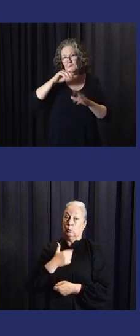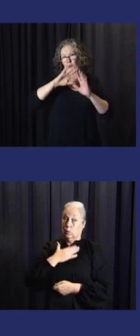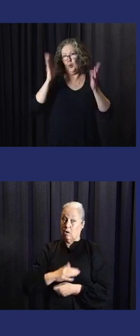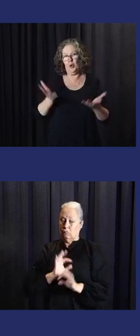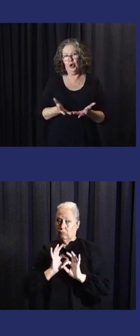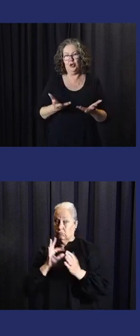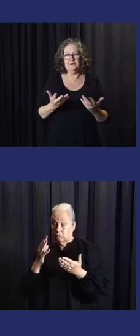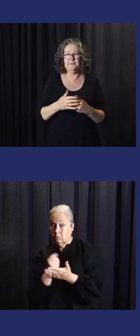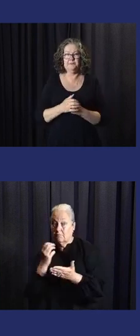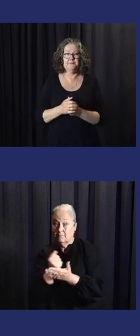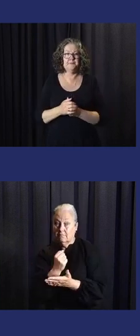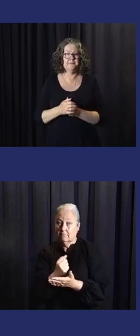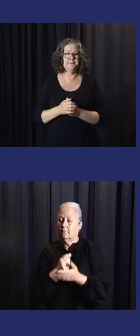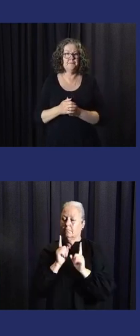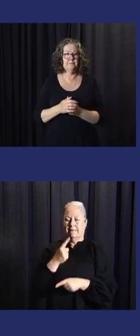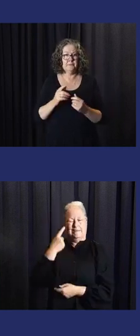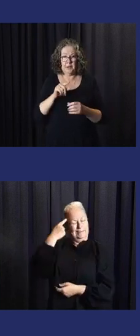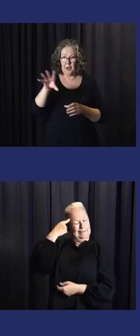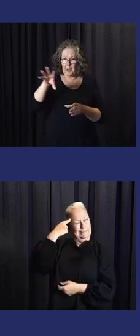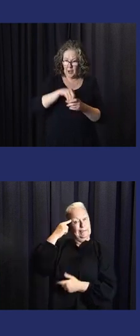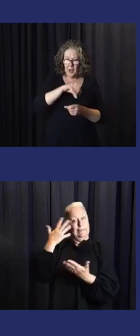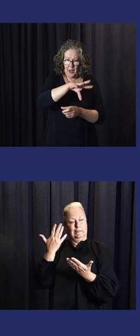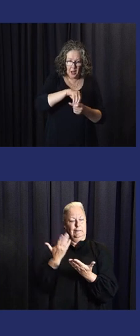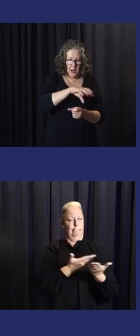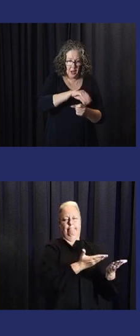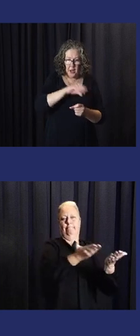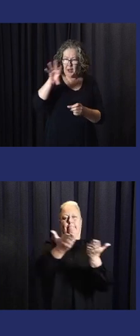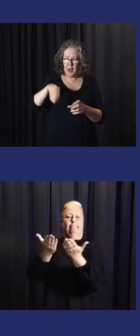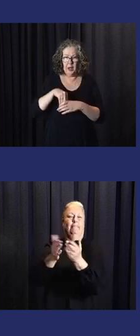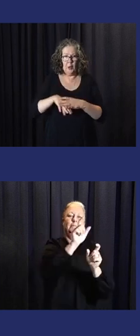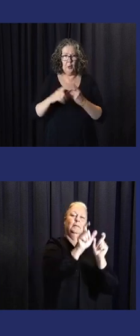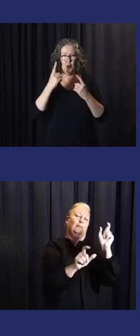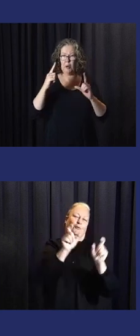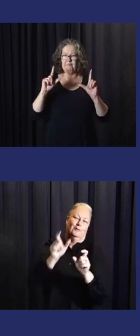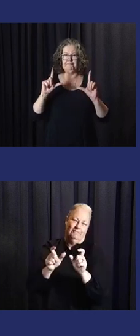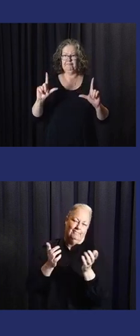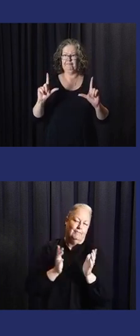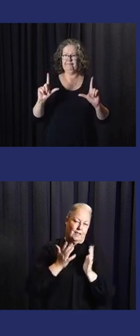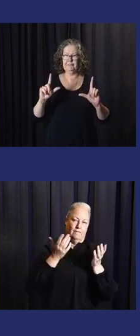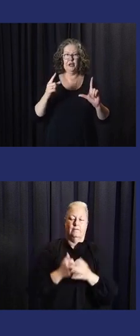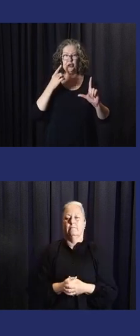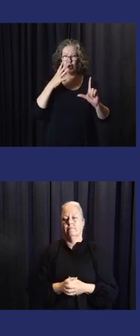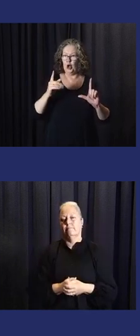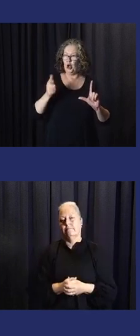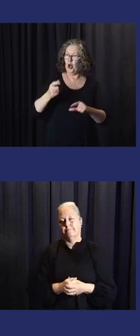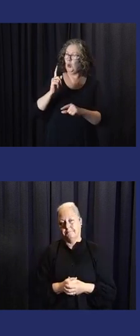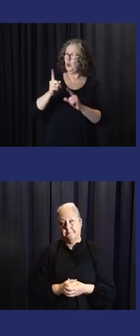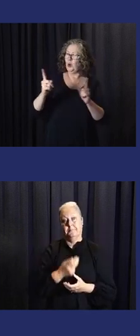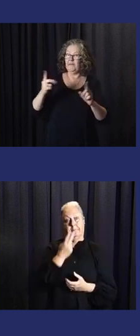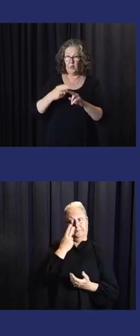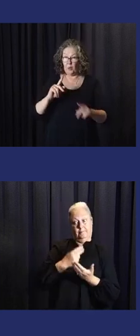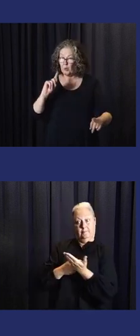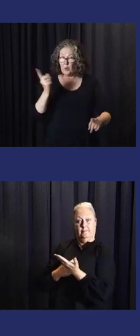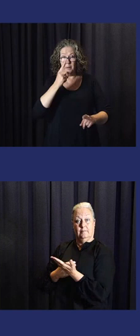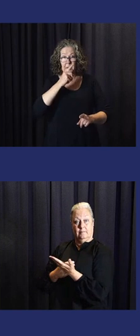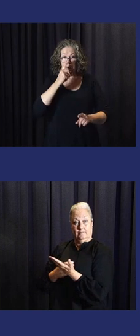opportunity for us to really succeed in what we need to do for mankind. If we then include all of this in